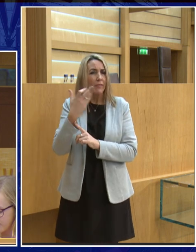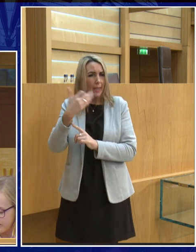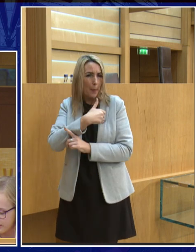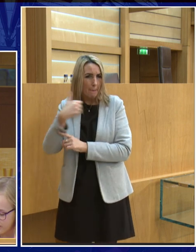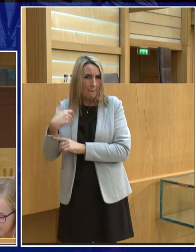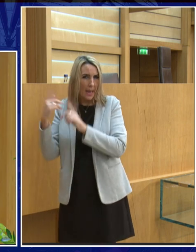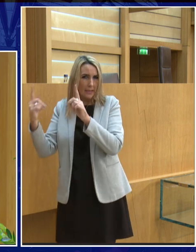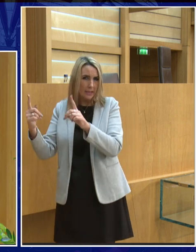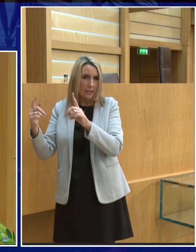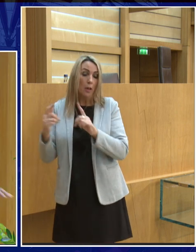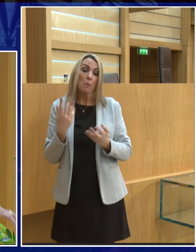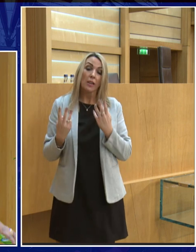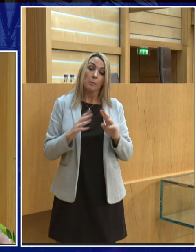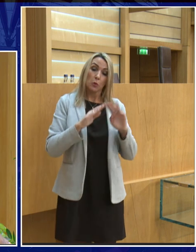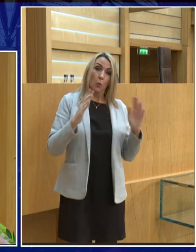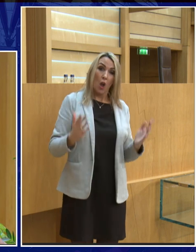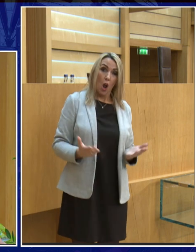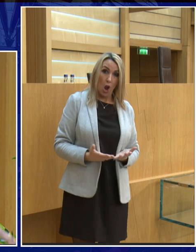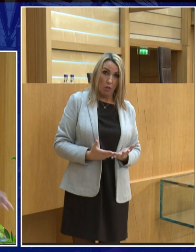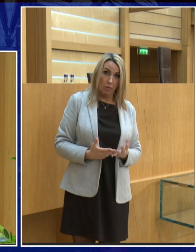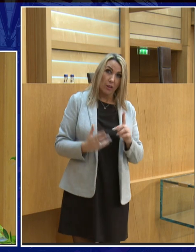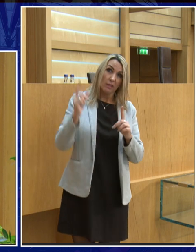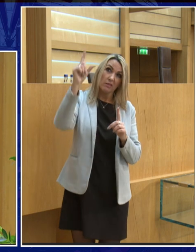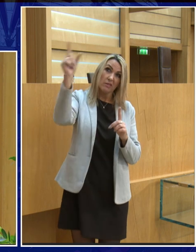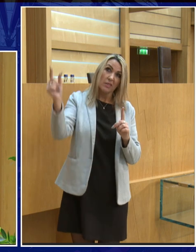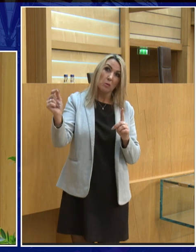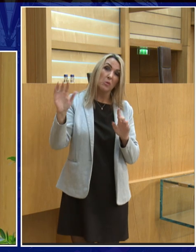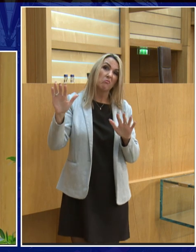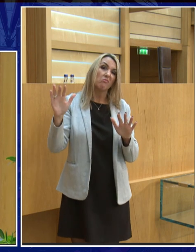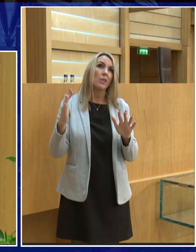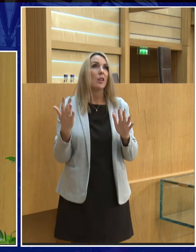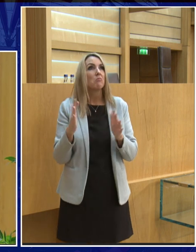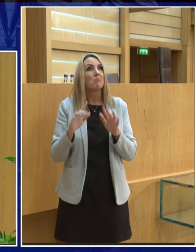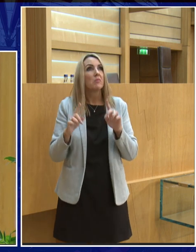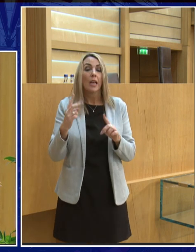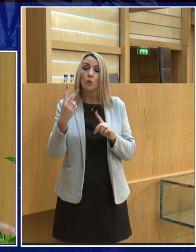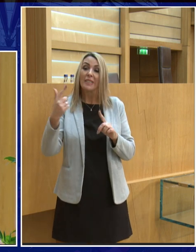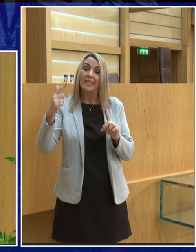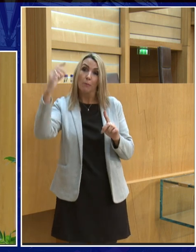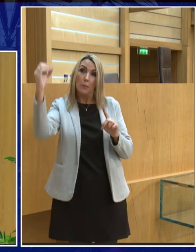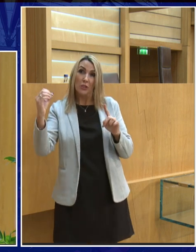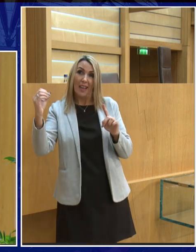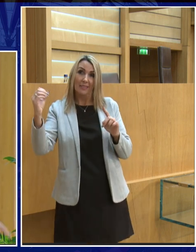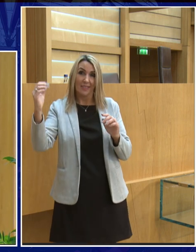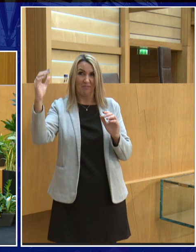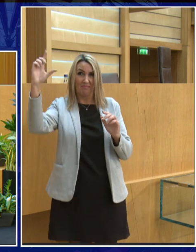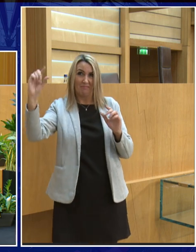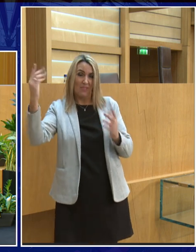diameter and you see compared with the earth the moon is about 27% of the earth's